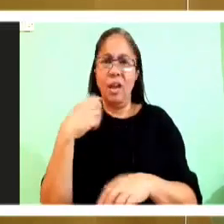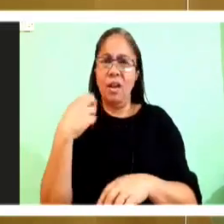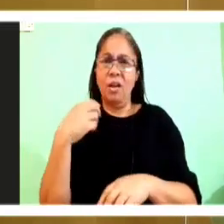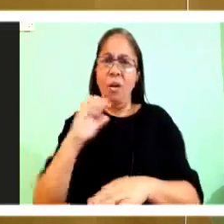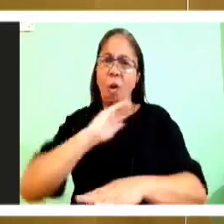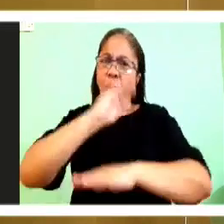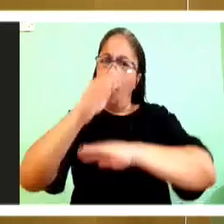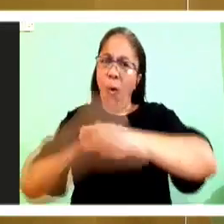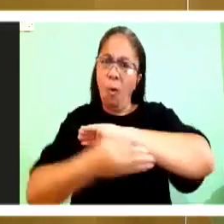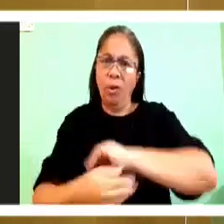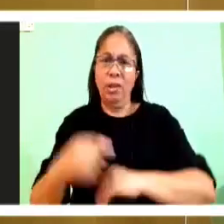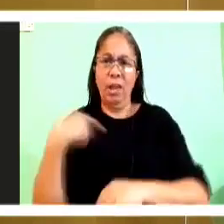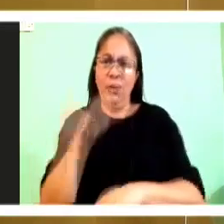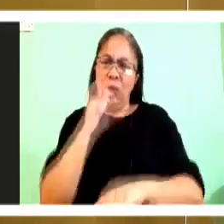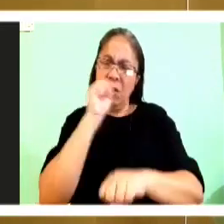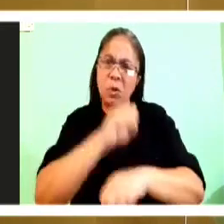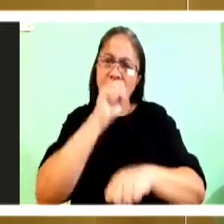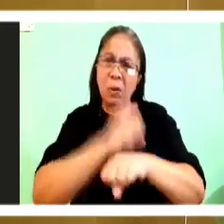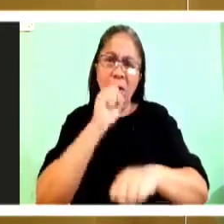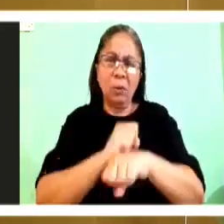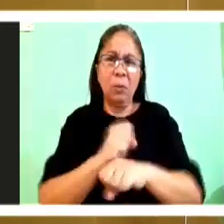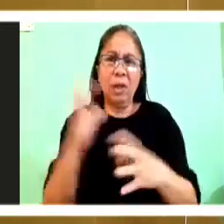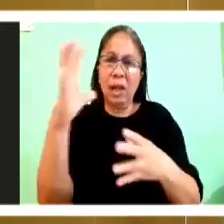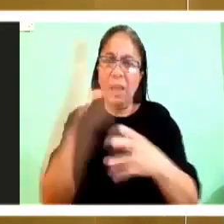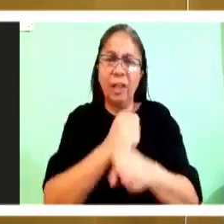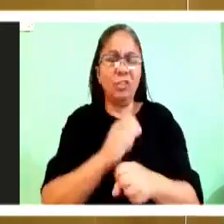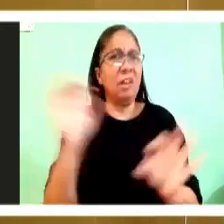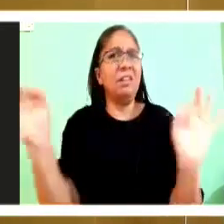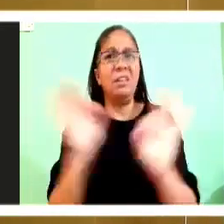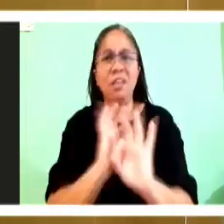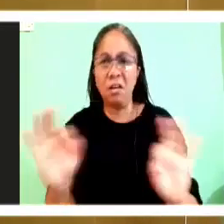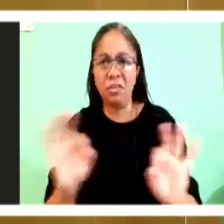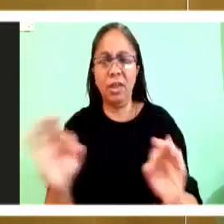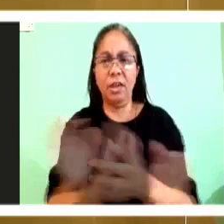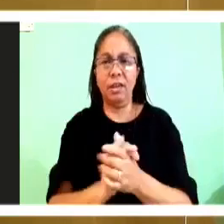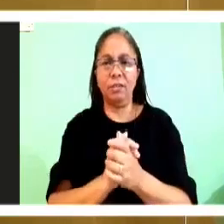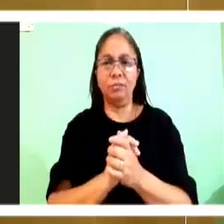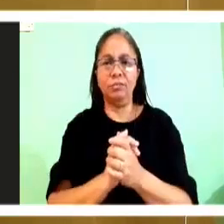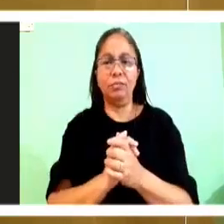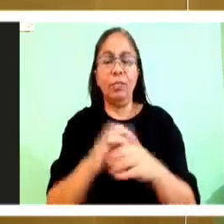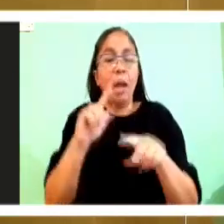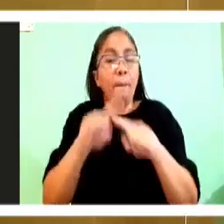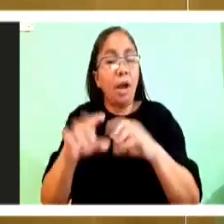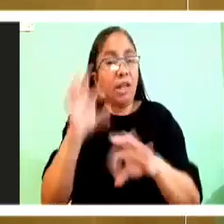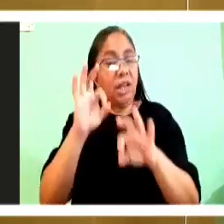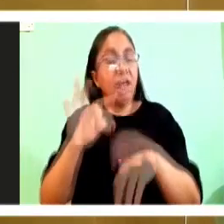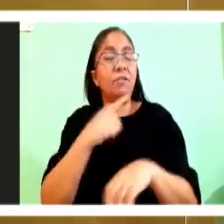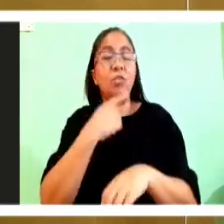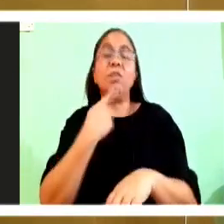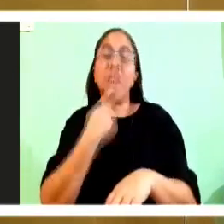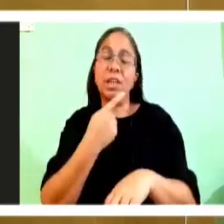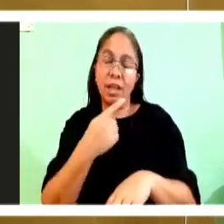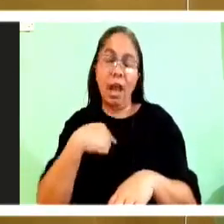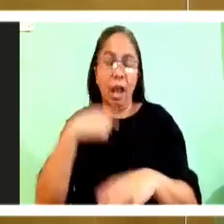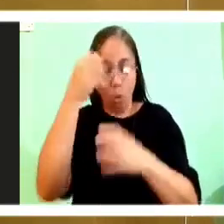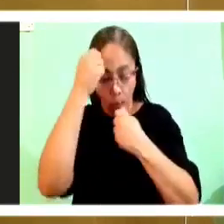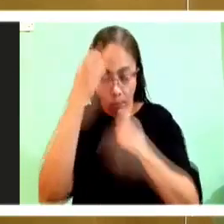long and caught nothing. But if you say so, I will pay out the nets.